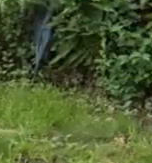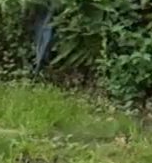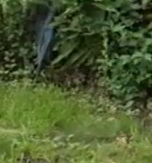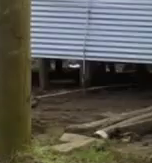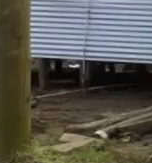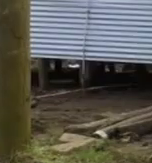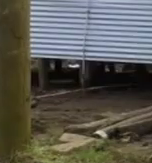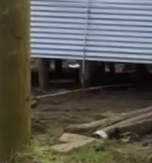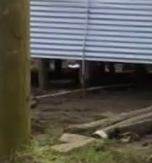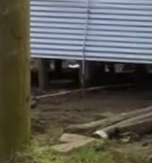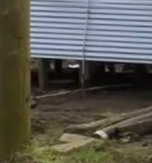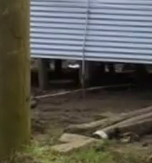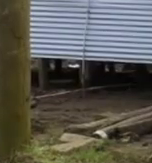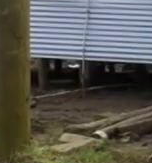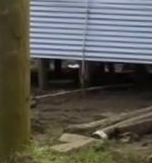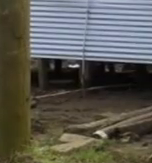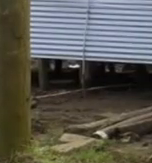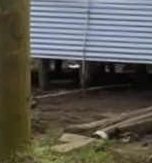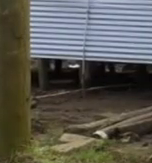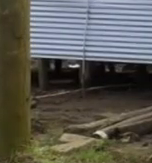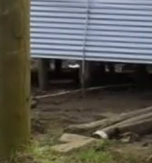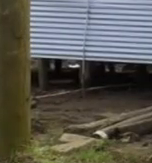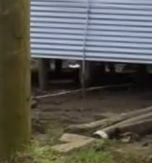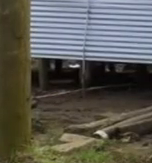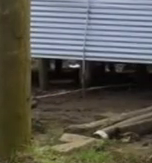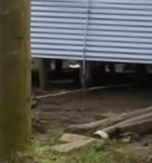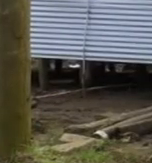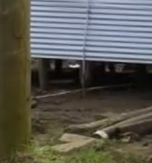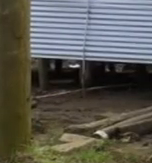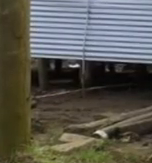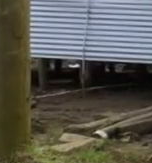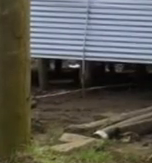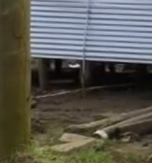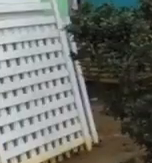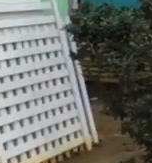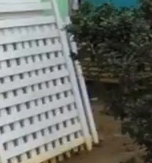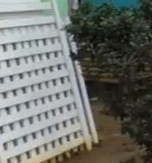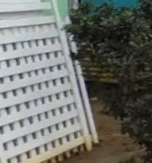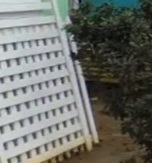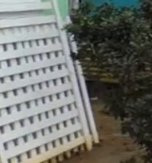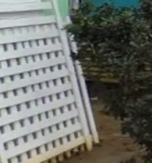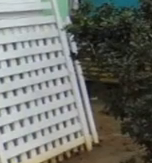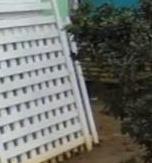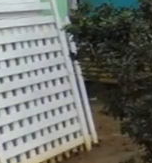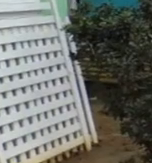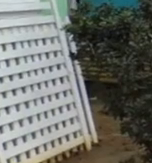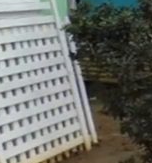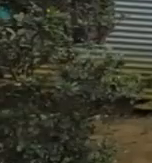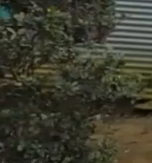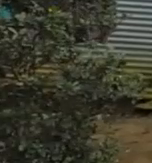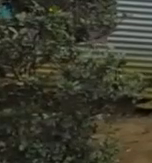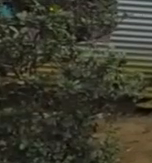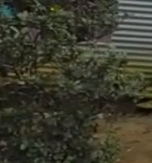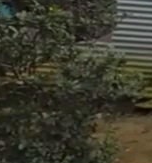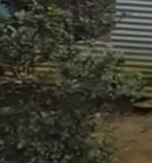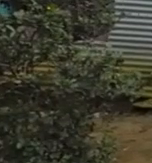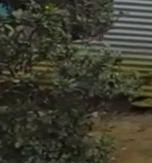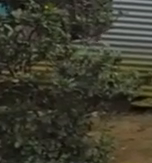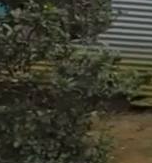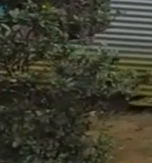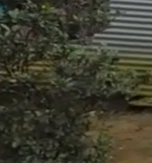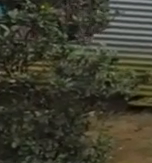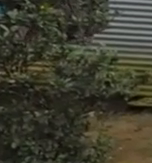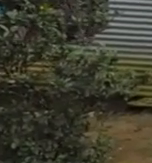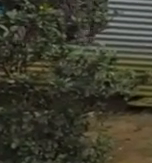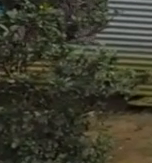Nauluvatu, Muanivatu, Welea, Komave, Inambua and Mbunibua, which is next to Muanikoso. Tsofsaye Ranunga,